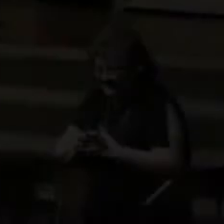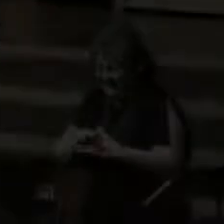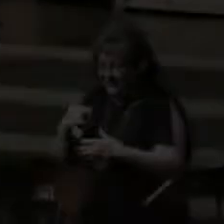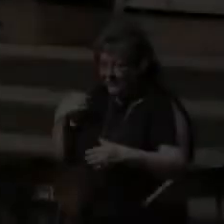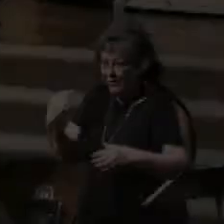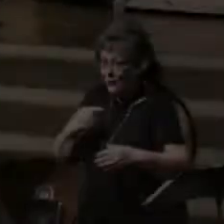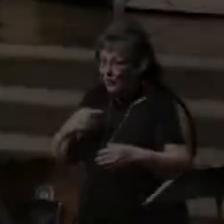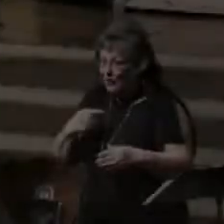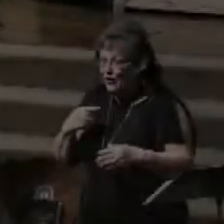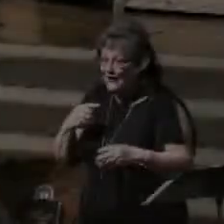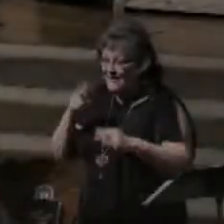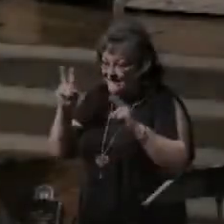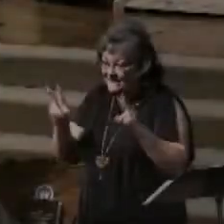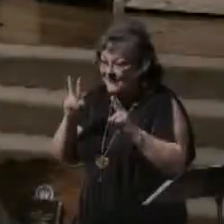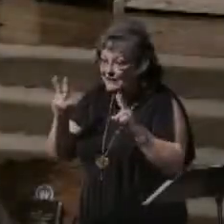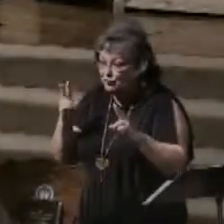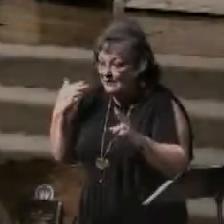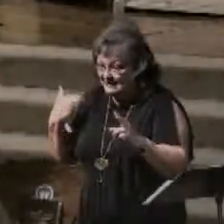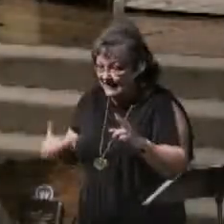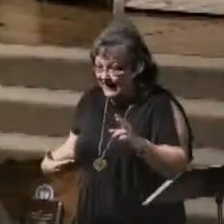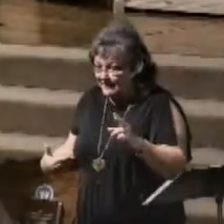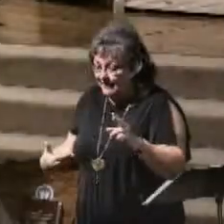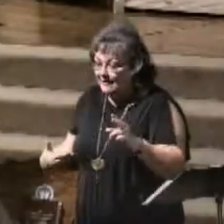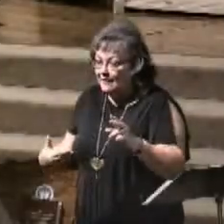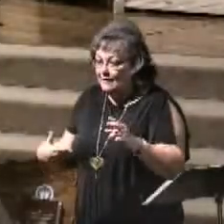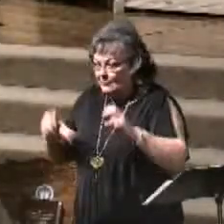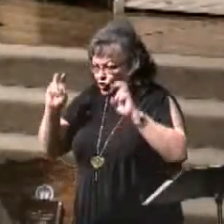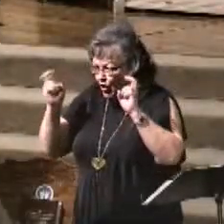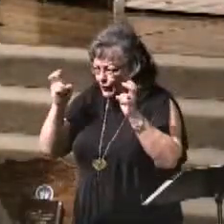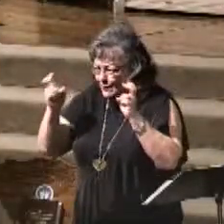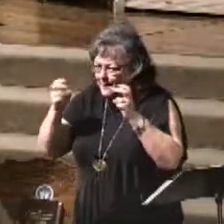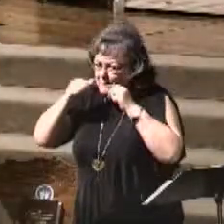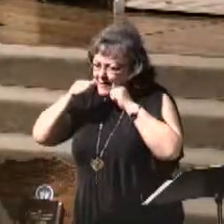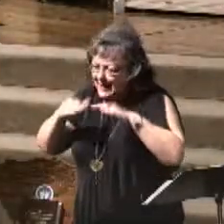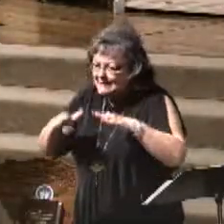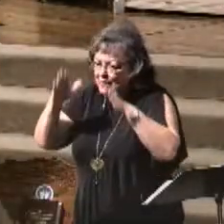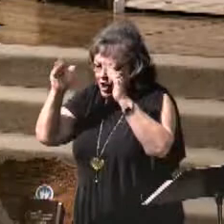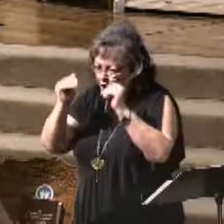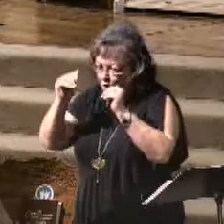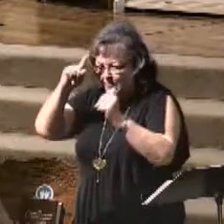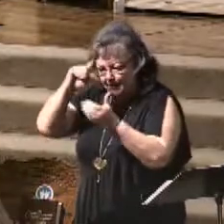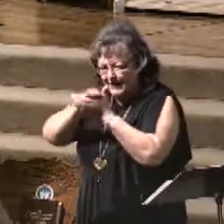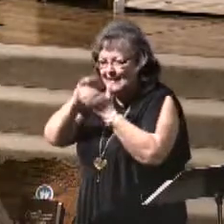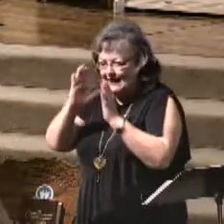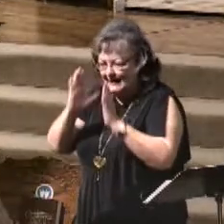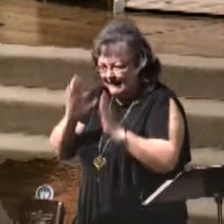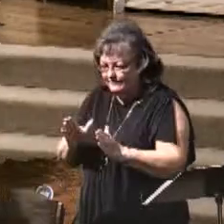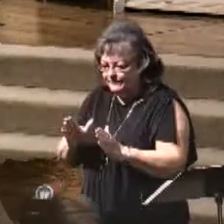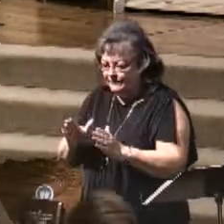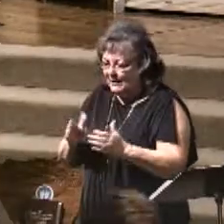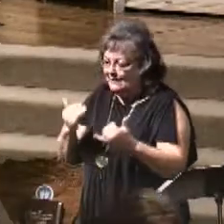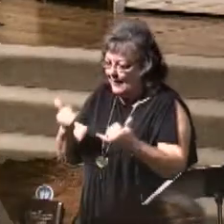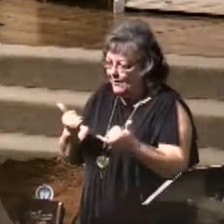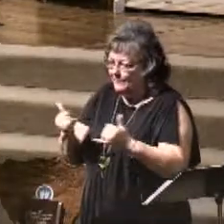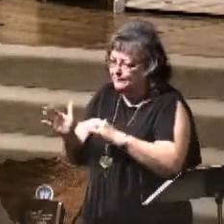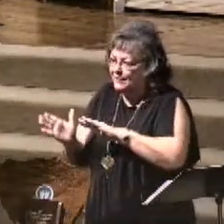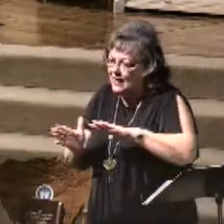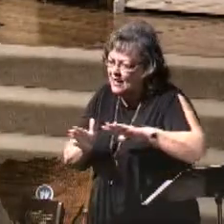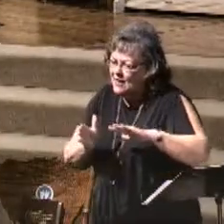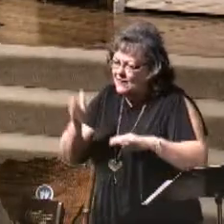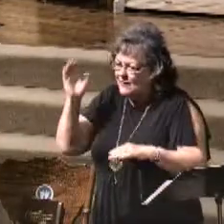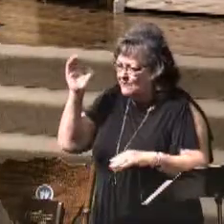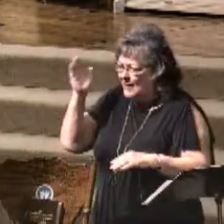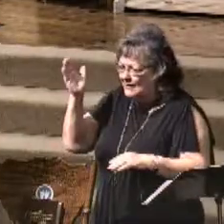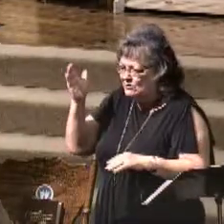It's called the blessed hope of the believer, but my friend, the message that God's laid upon my heart is not a happy one, because it's what takes